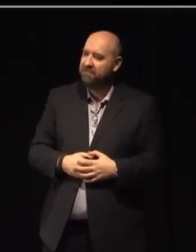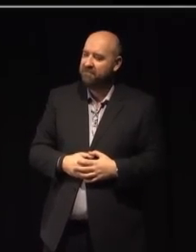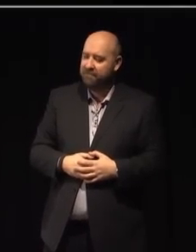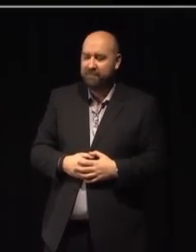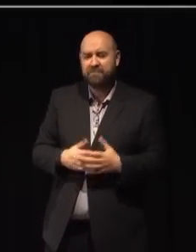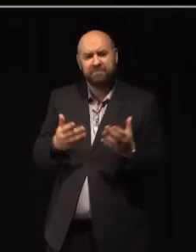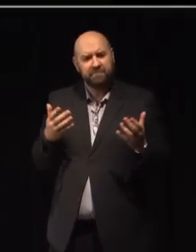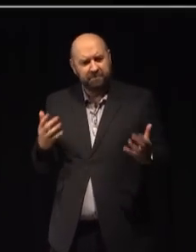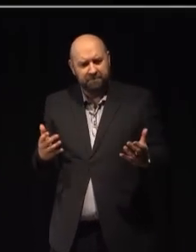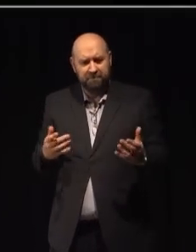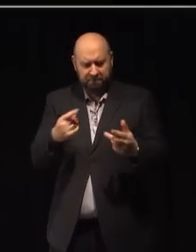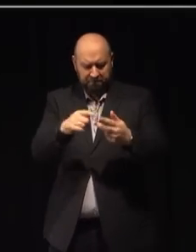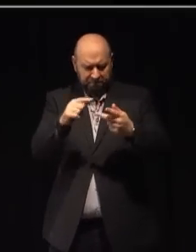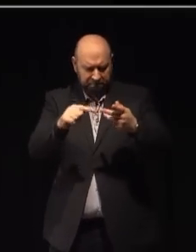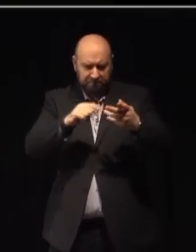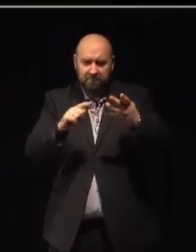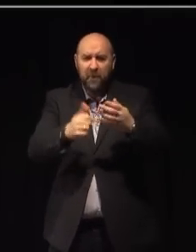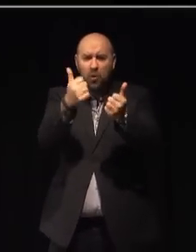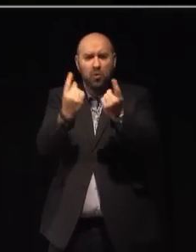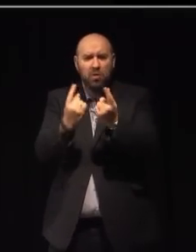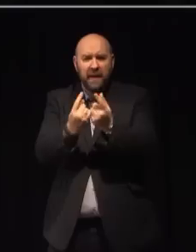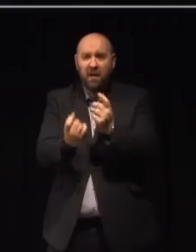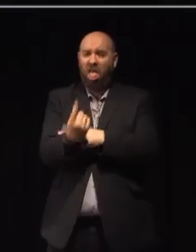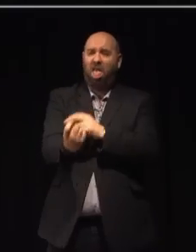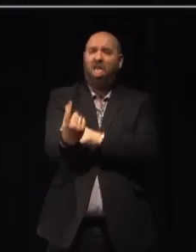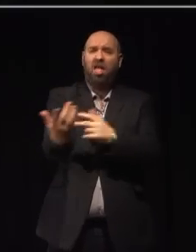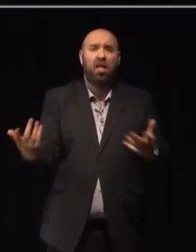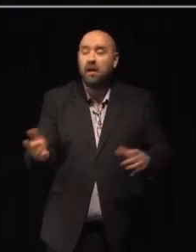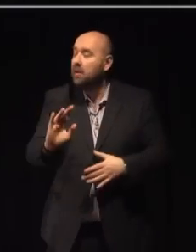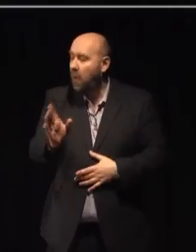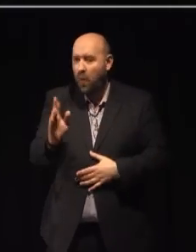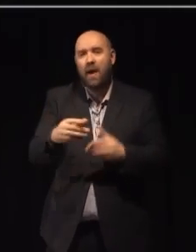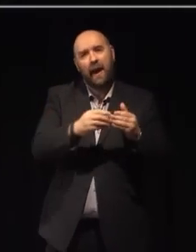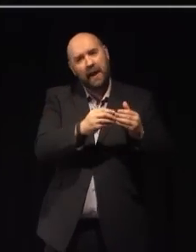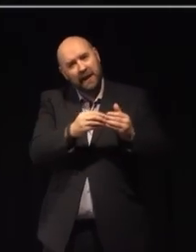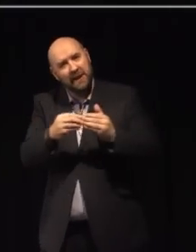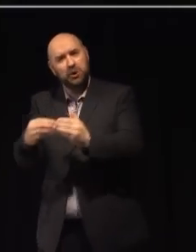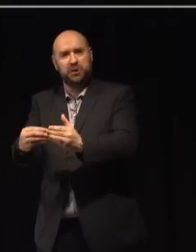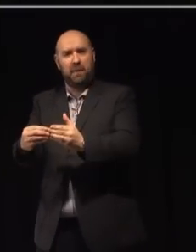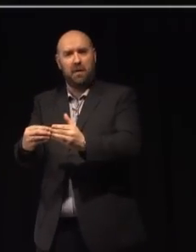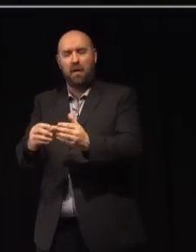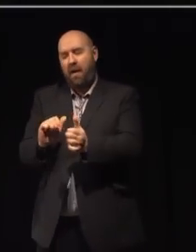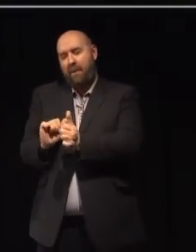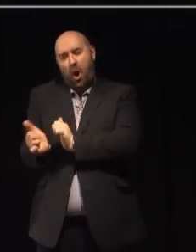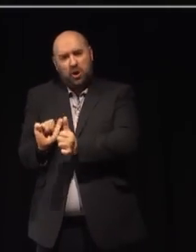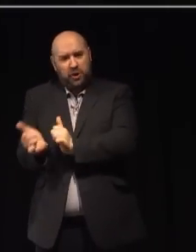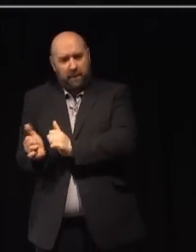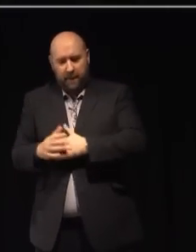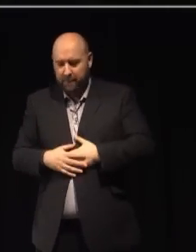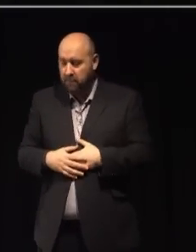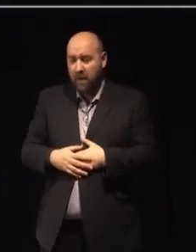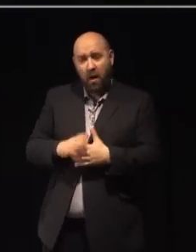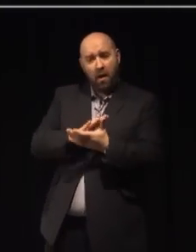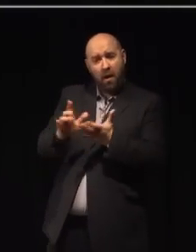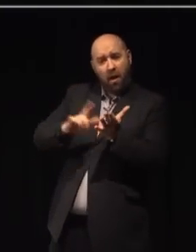But these good things don't happen by accident. They happen because of leadership and partnership. Hull City